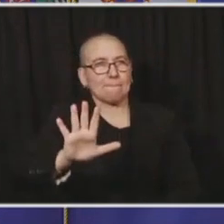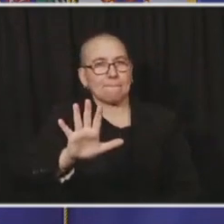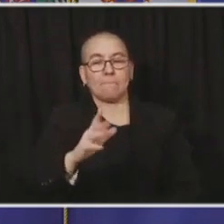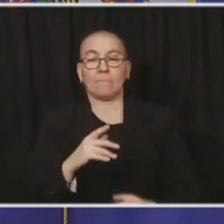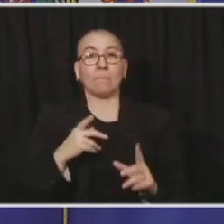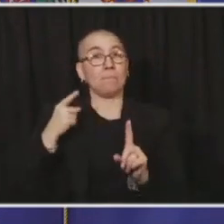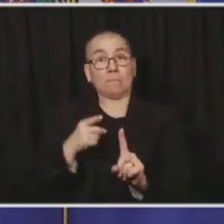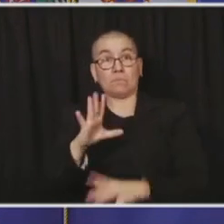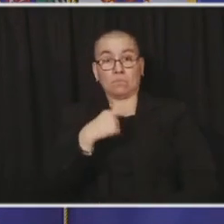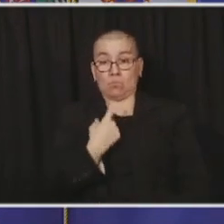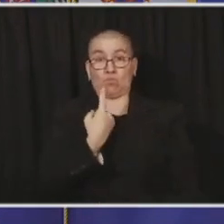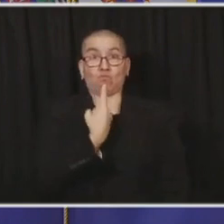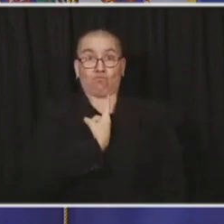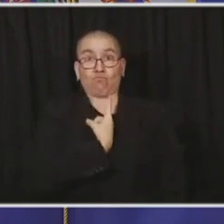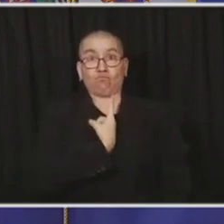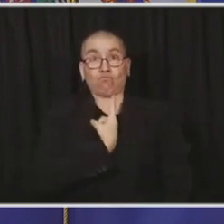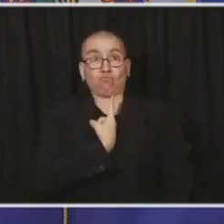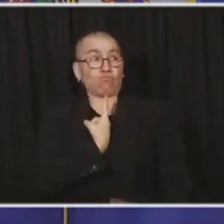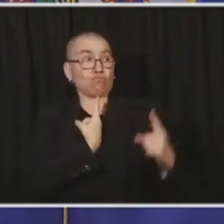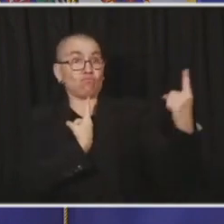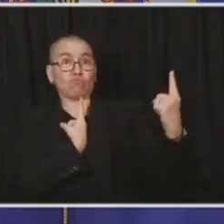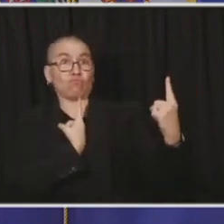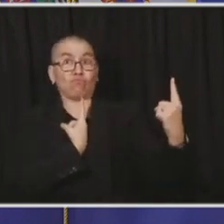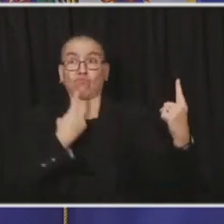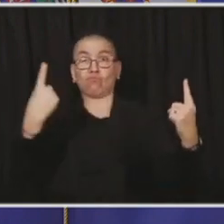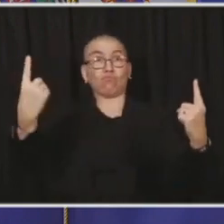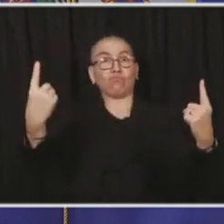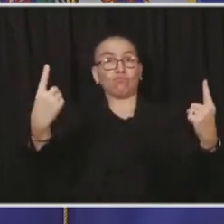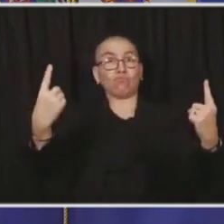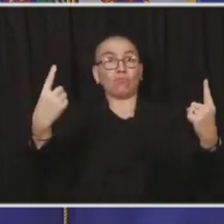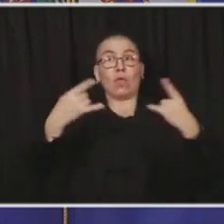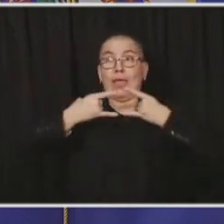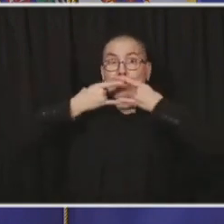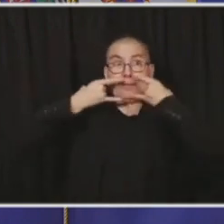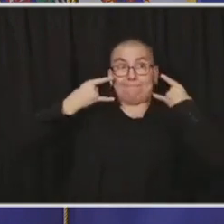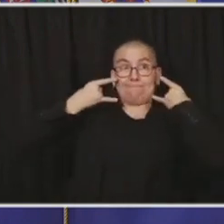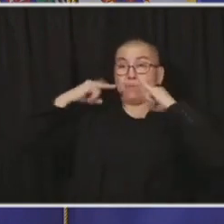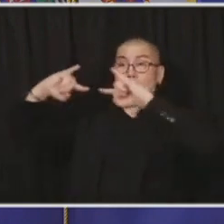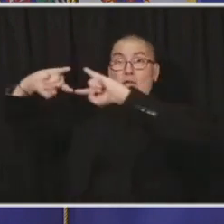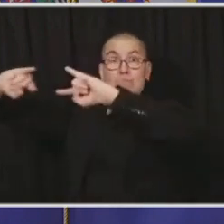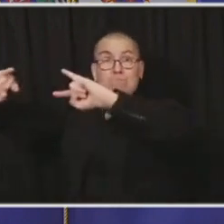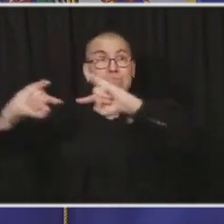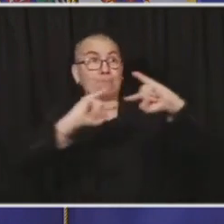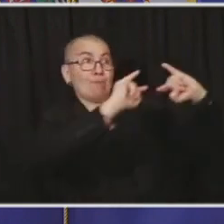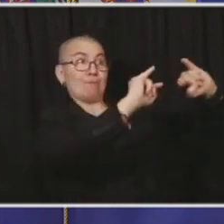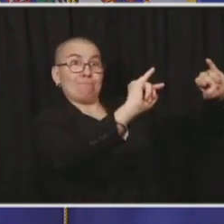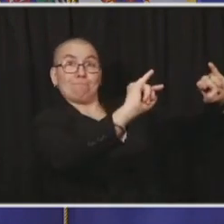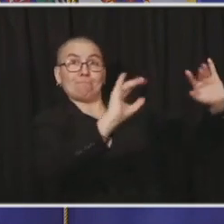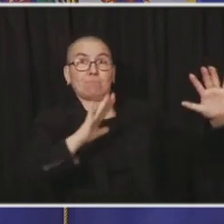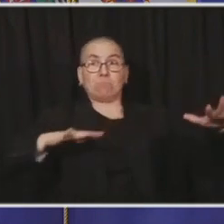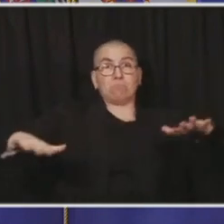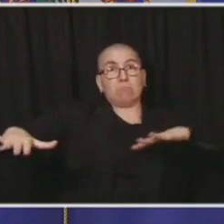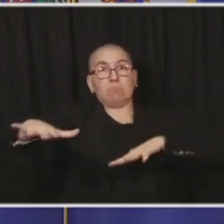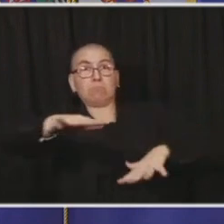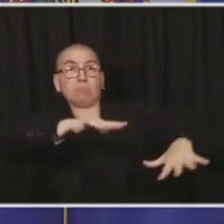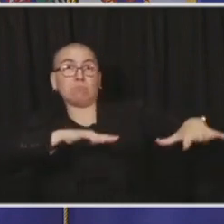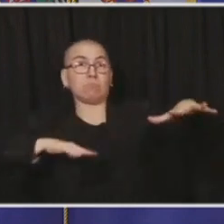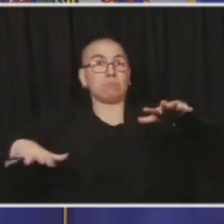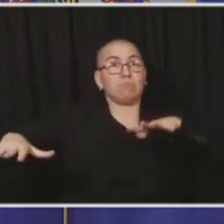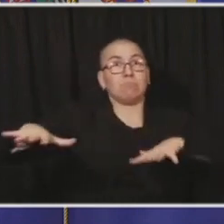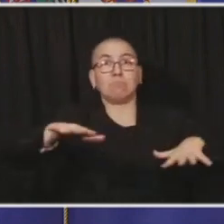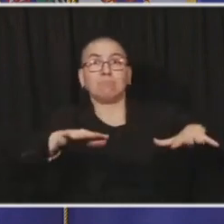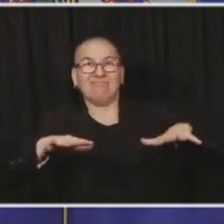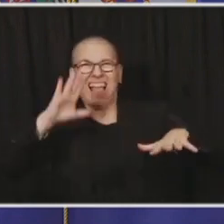as opposed to different households close together with one another. These are all things that are just the nature of COVID-19, but